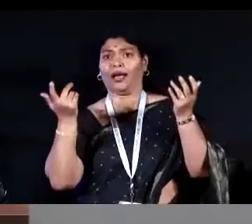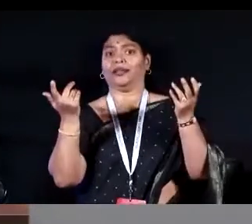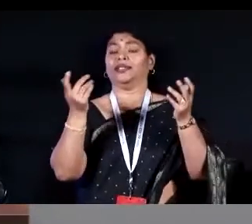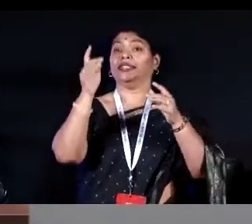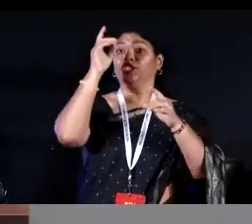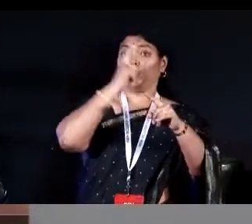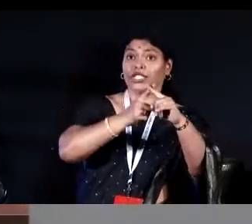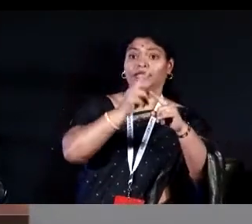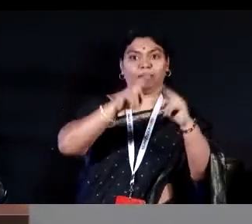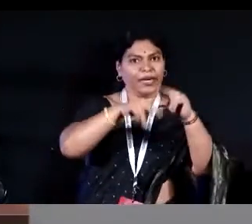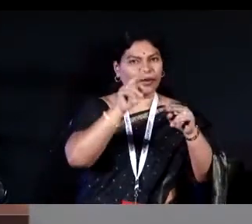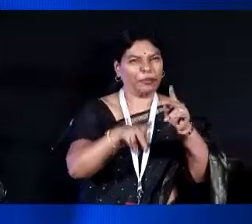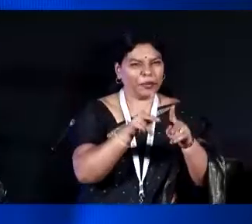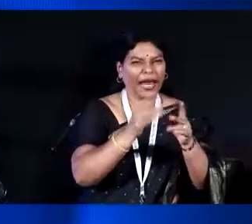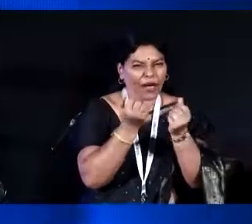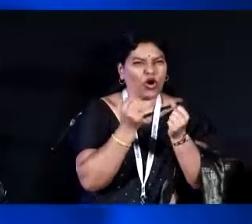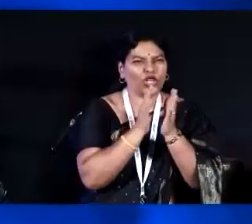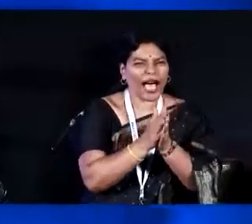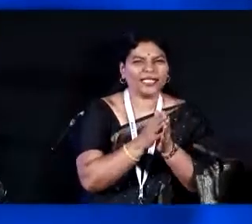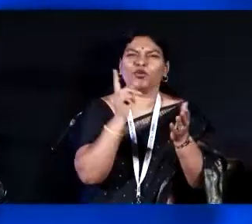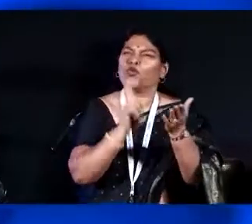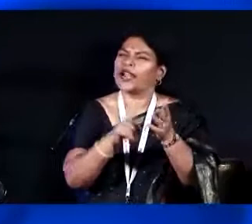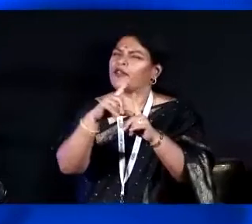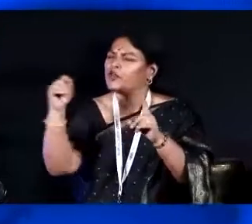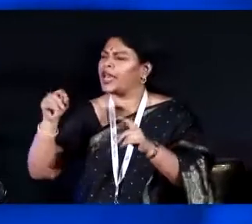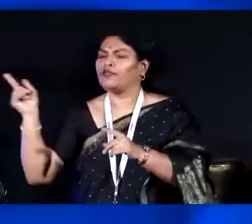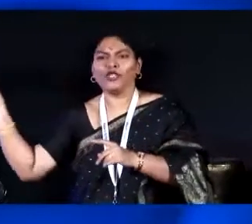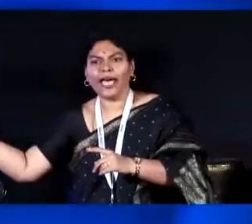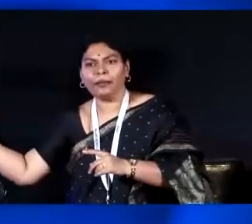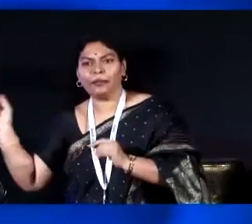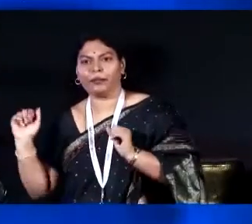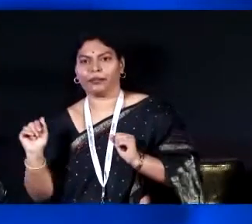made for him? It's a simple case of missing priorities.